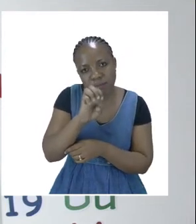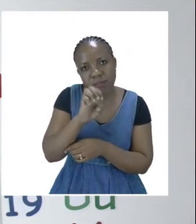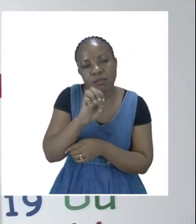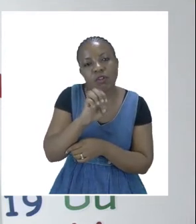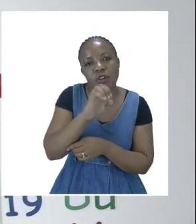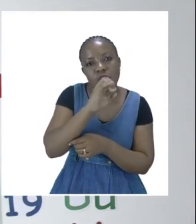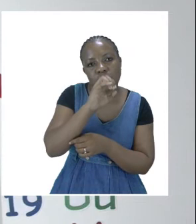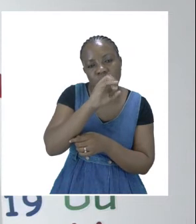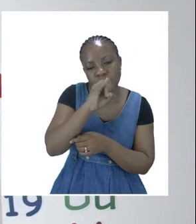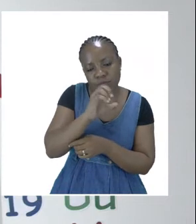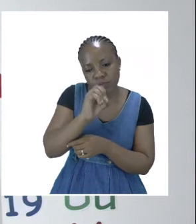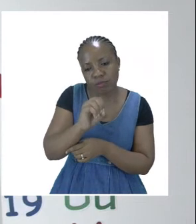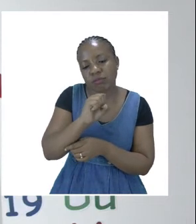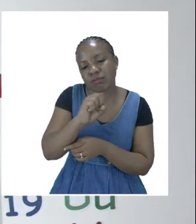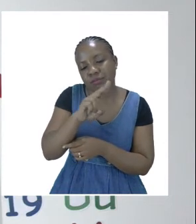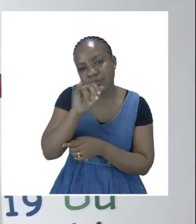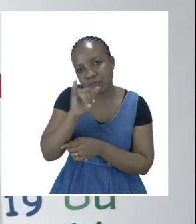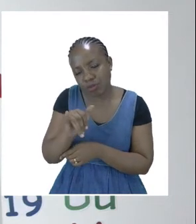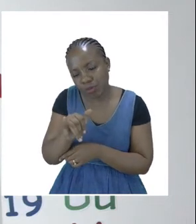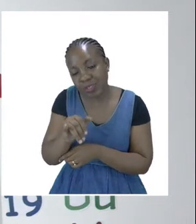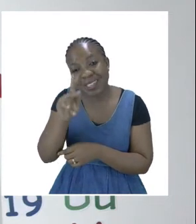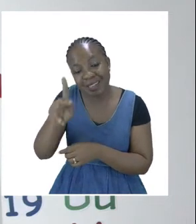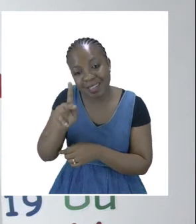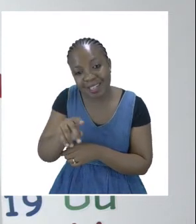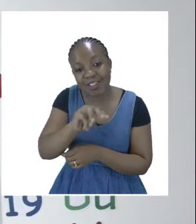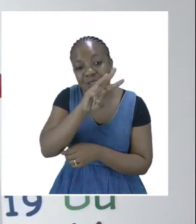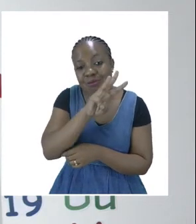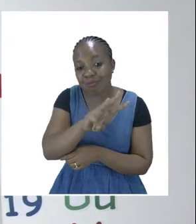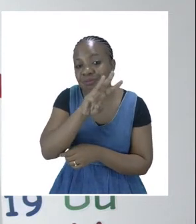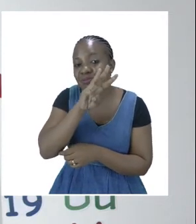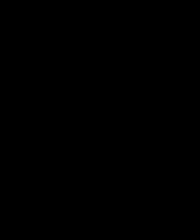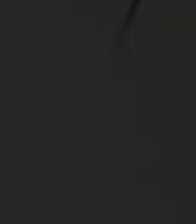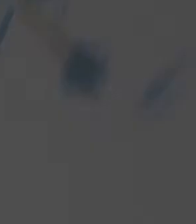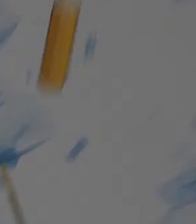in addition our website Zosie Online.